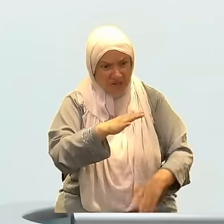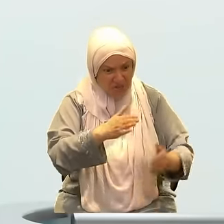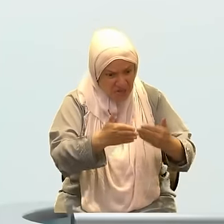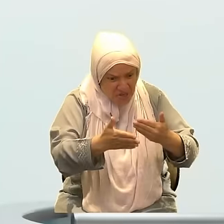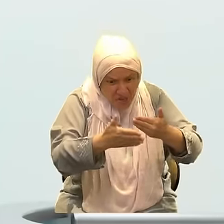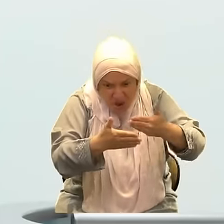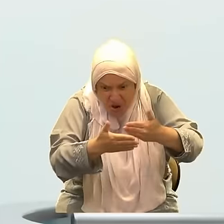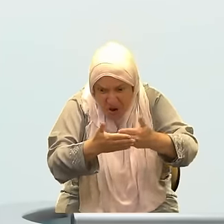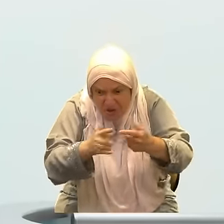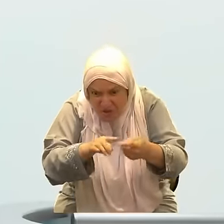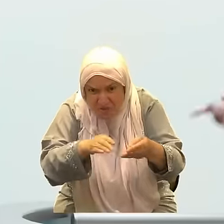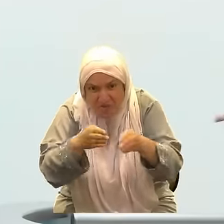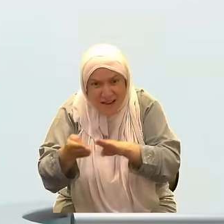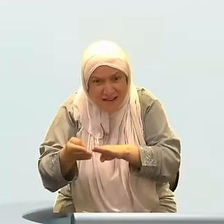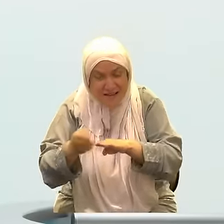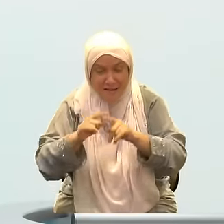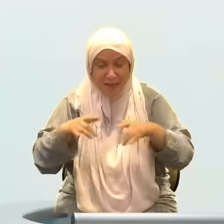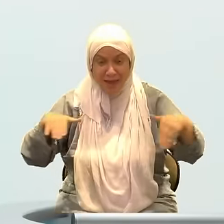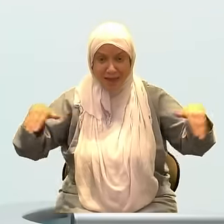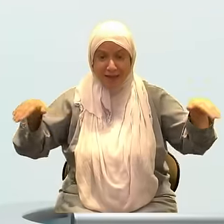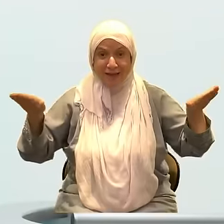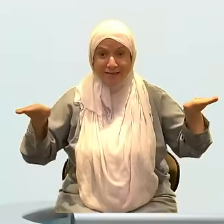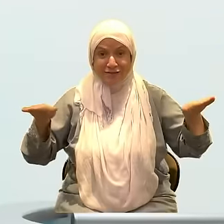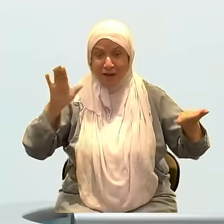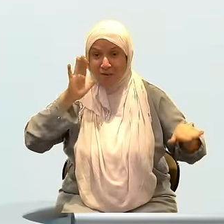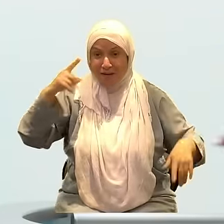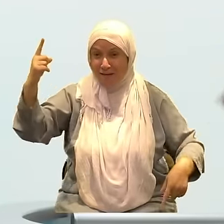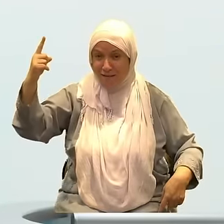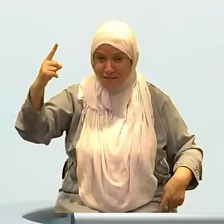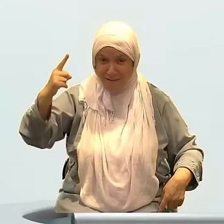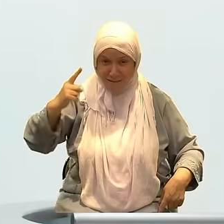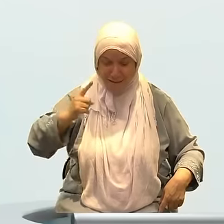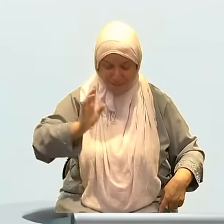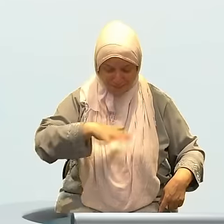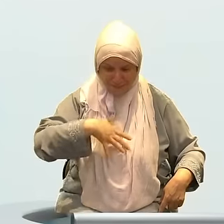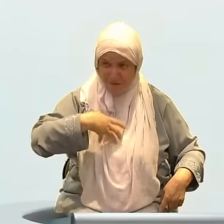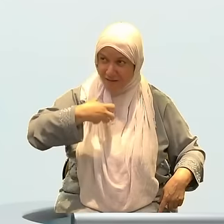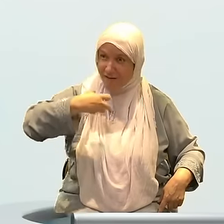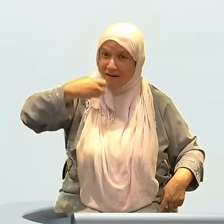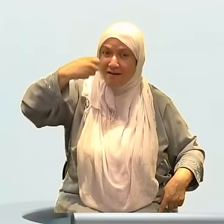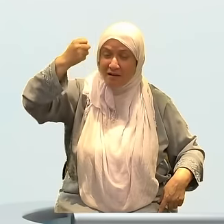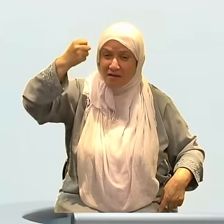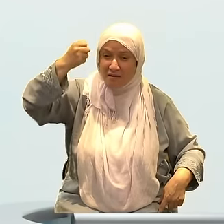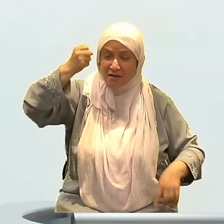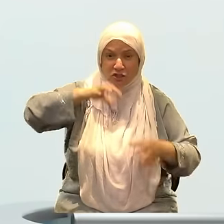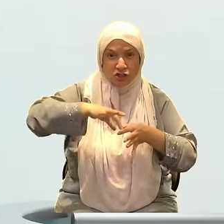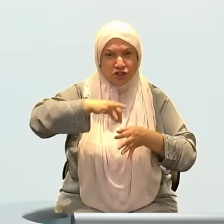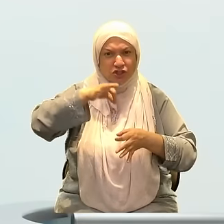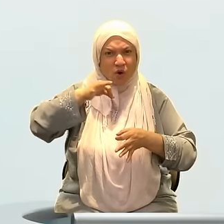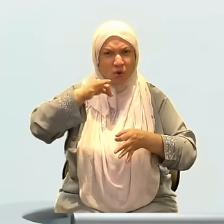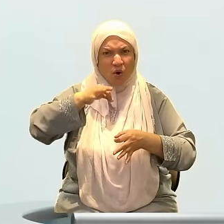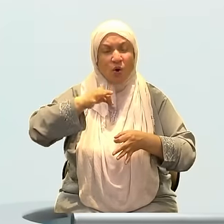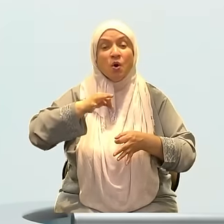about who the angels are and where you're going and who Allah is and who this prophet is and what happens in the grave.